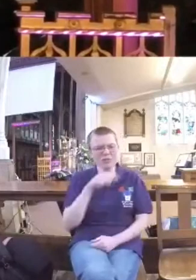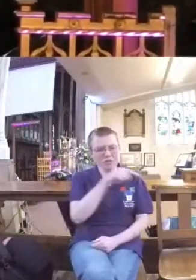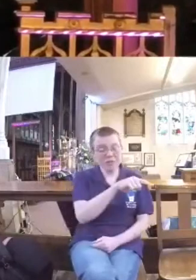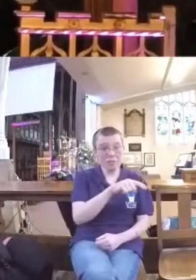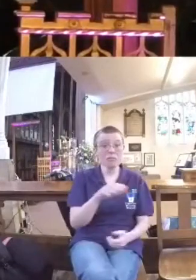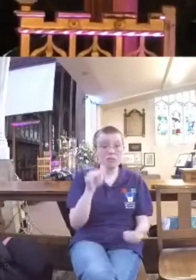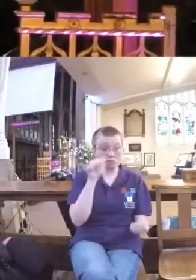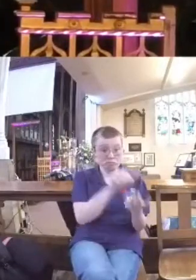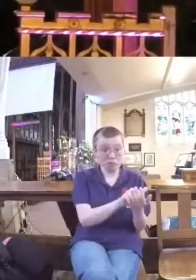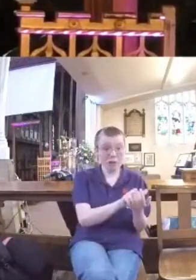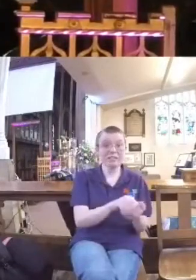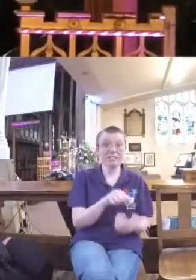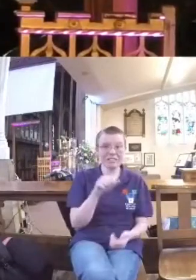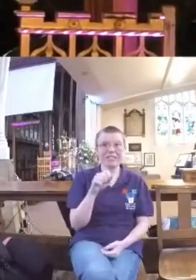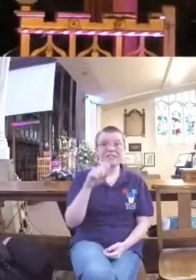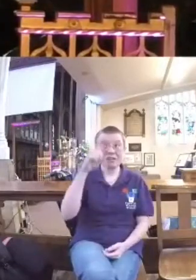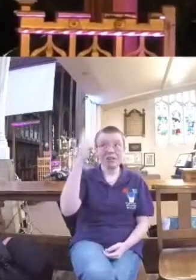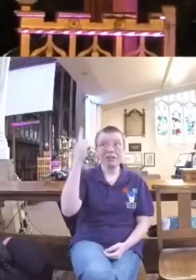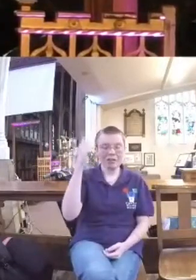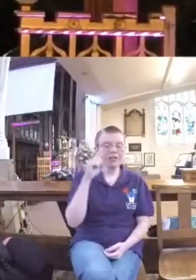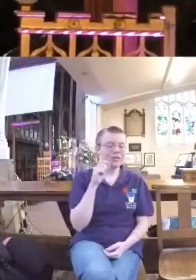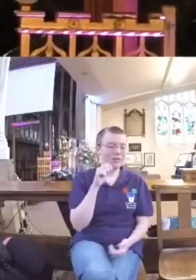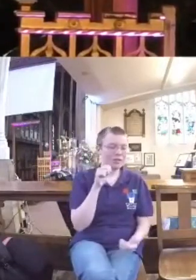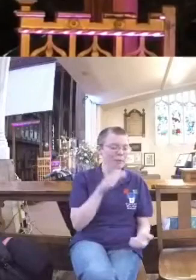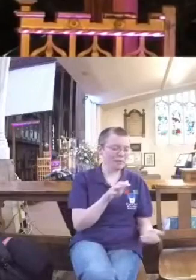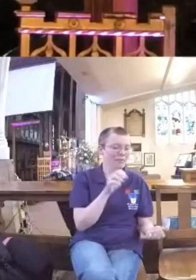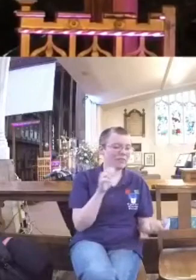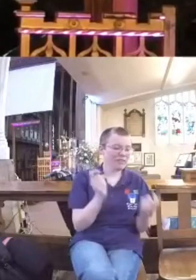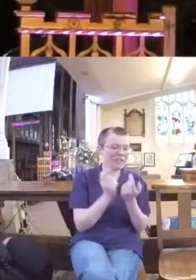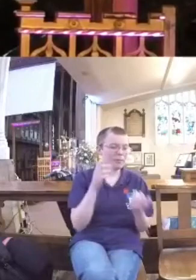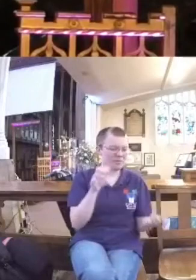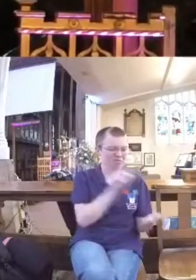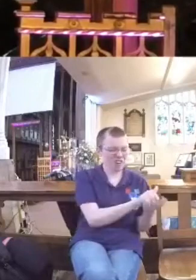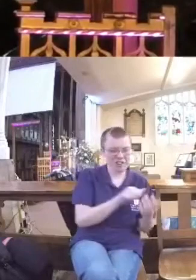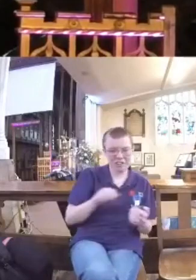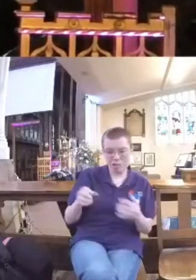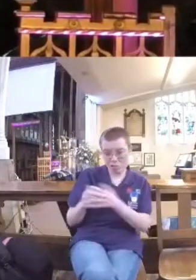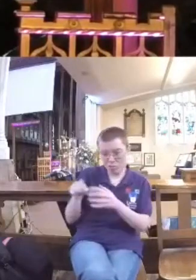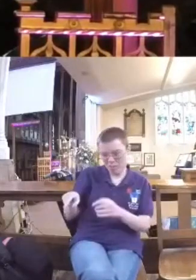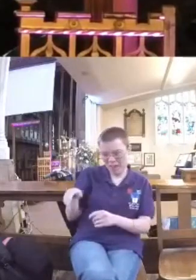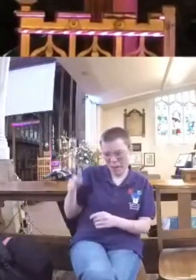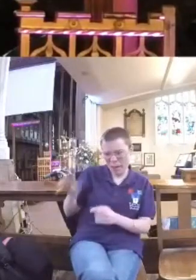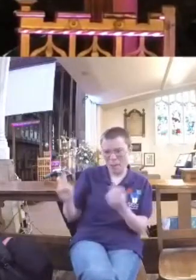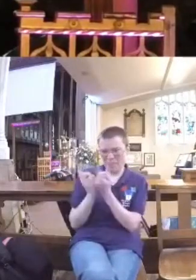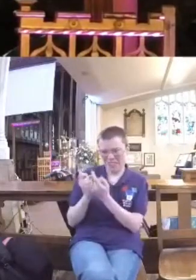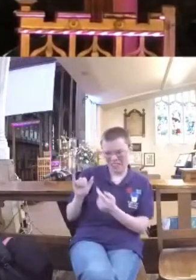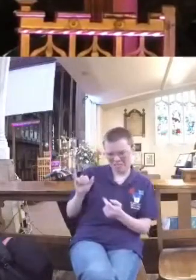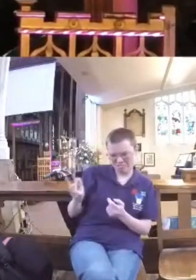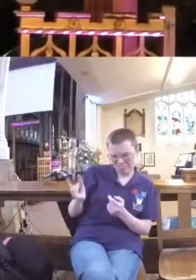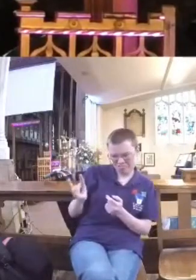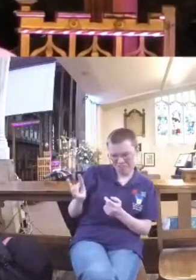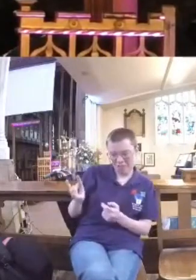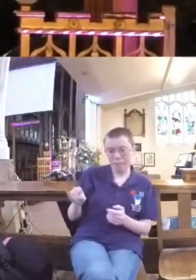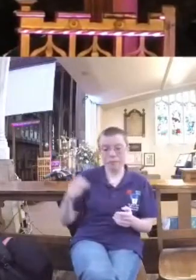who did right in the eyes of the Lord and those who did evil. And Isaiah was one of the good ones.